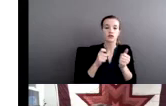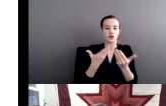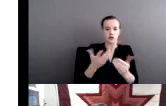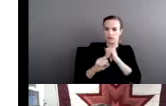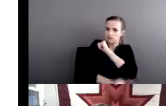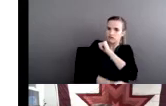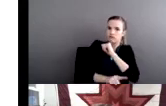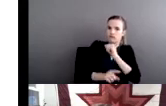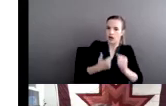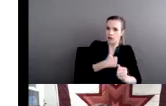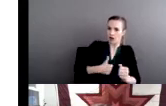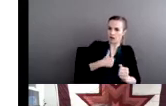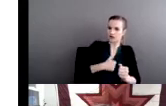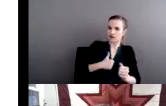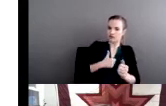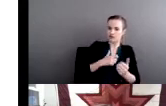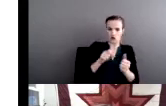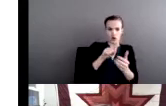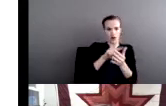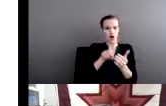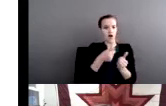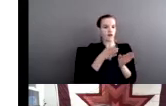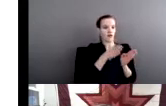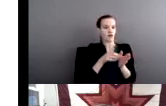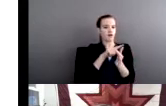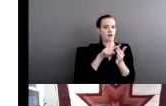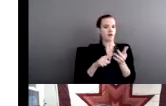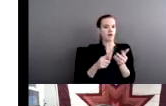disputes in the community. So keep your eye on that.